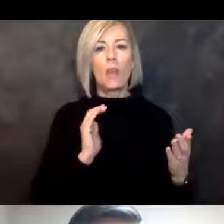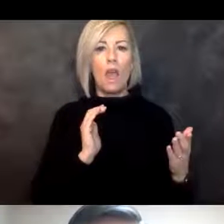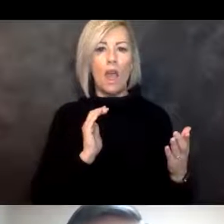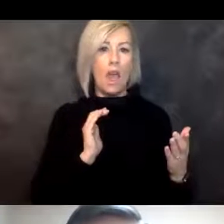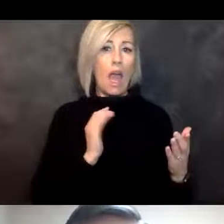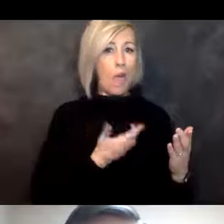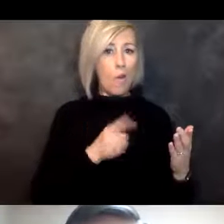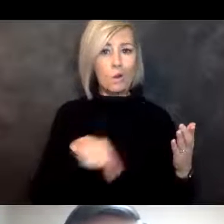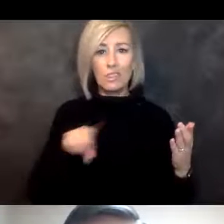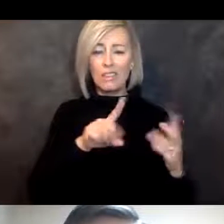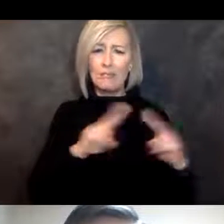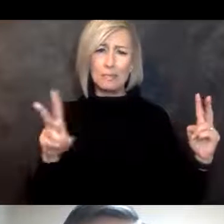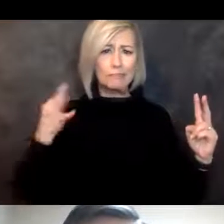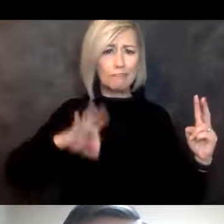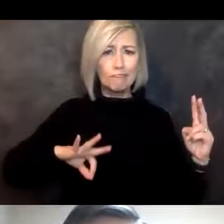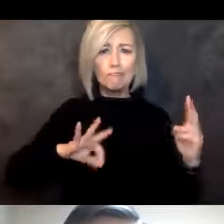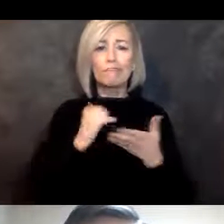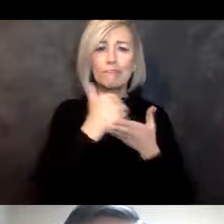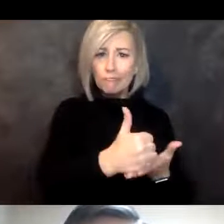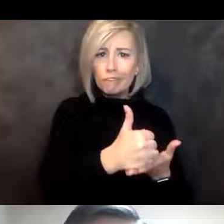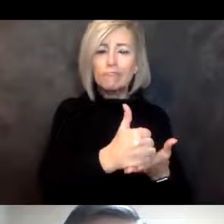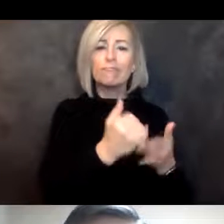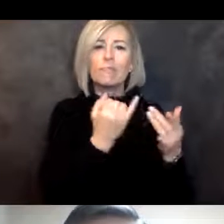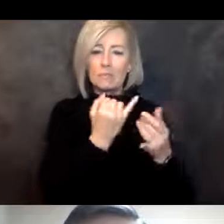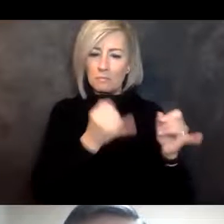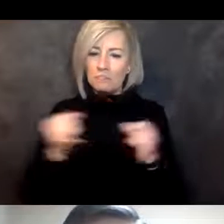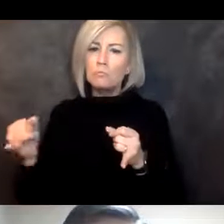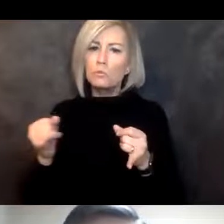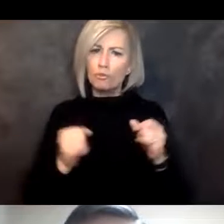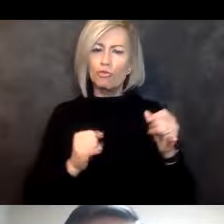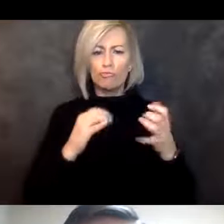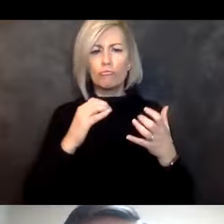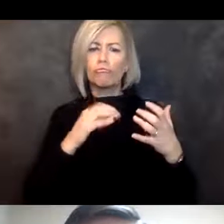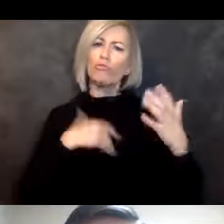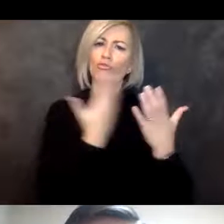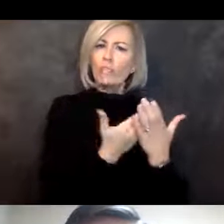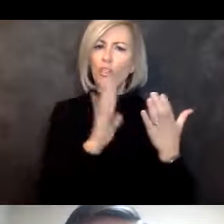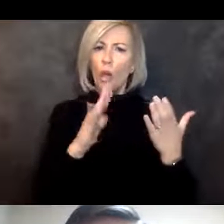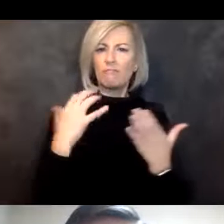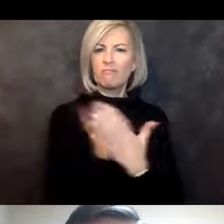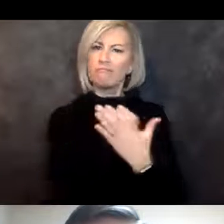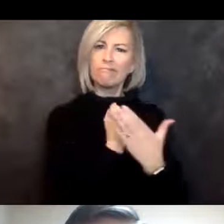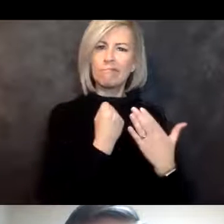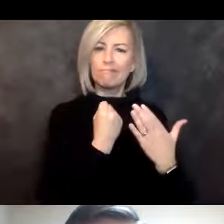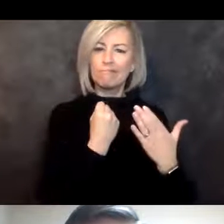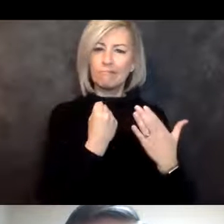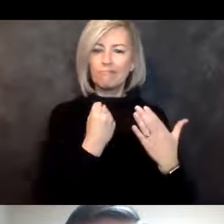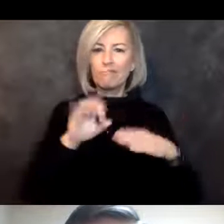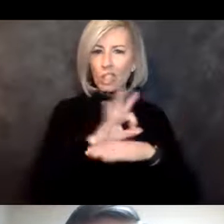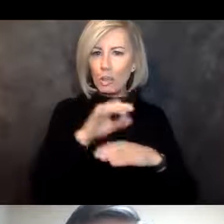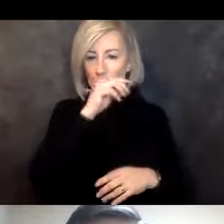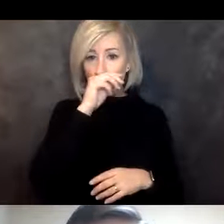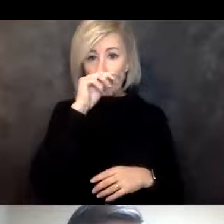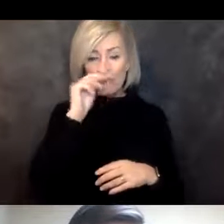beneficial when helping individuals reach their maximum level of independent functioning and kind of eliminating that